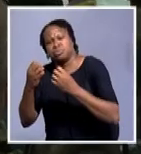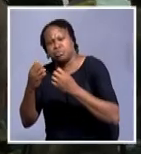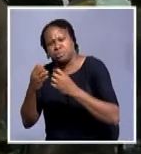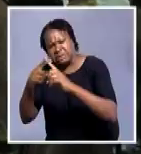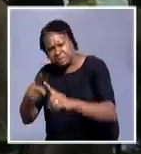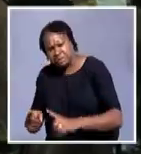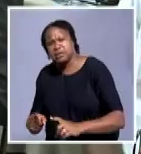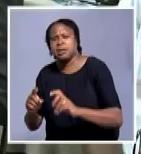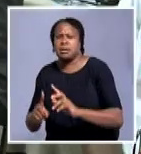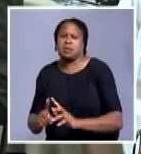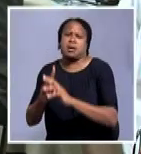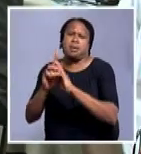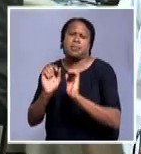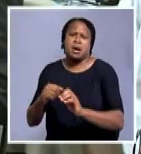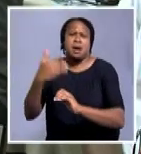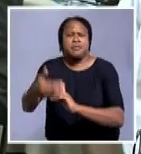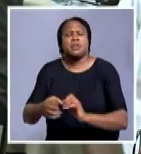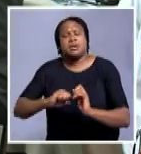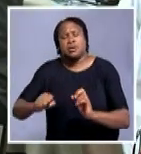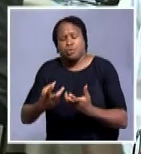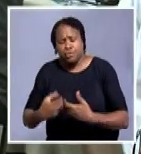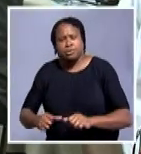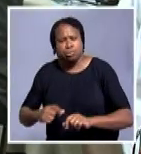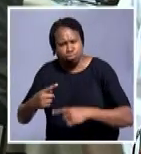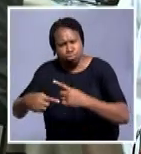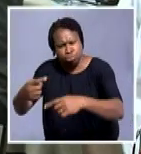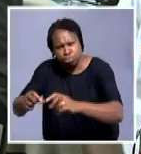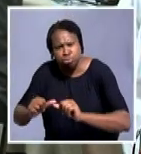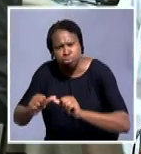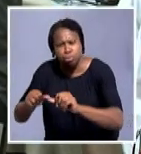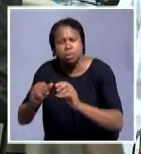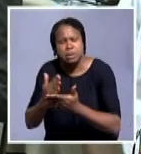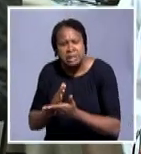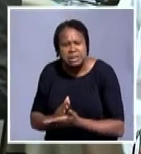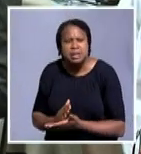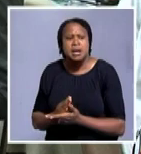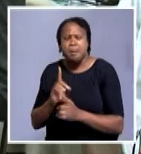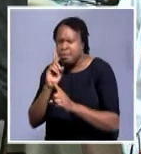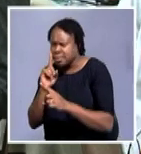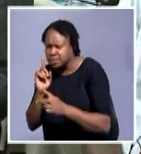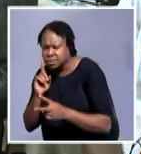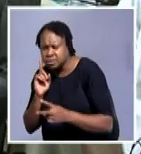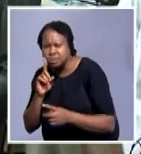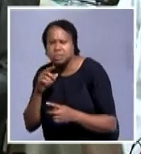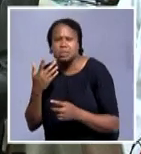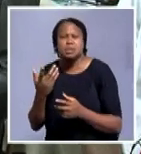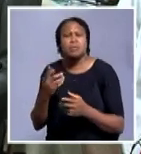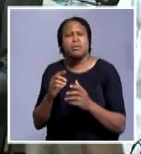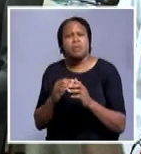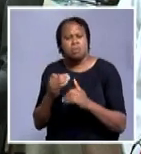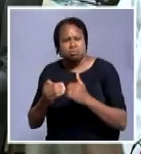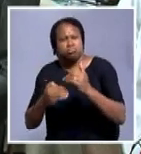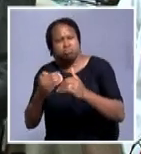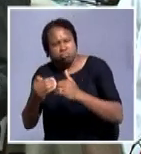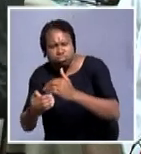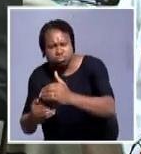has been put in place that will ensure that, you know, there's some form of monitoring of progress so